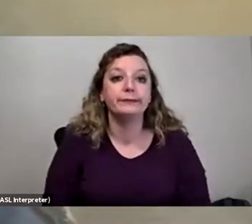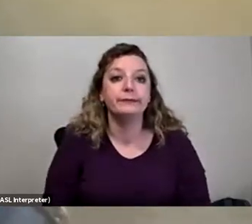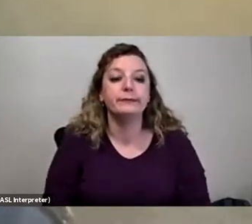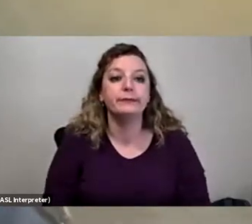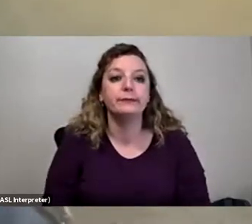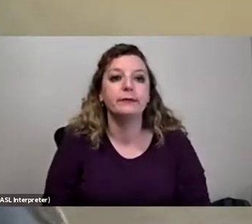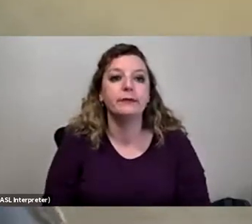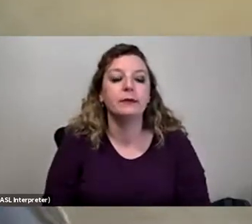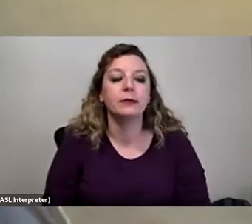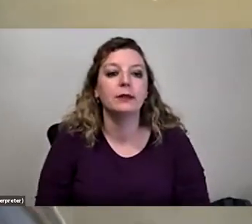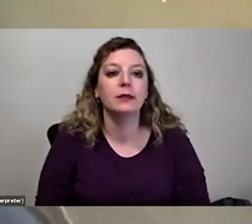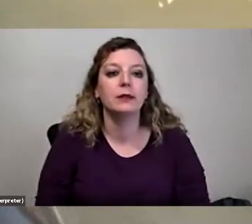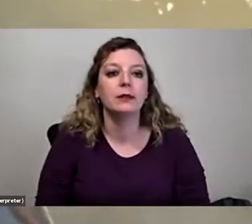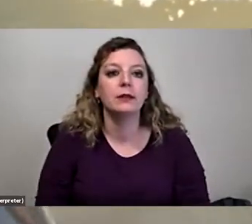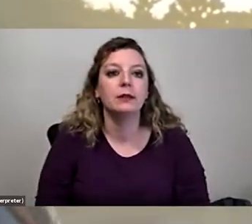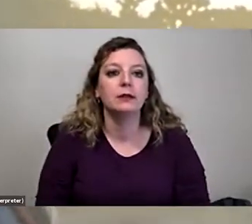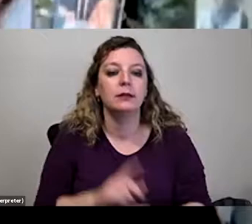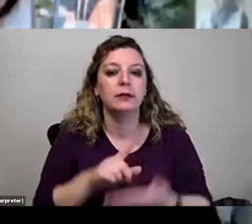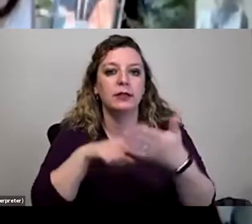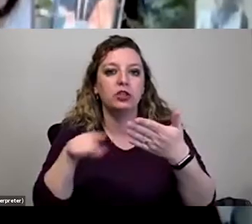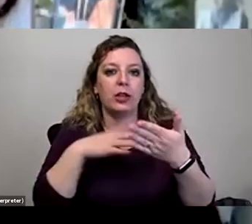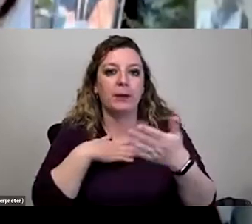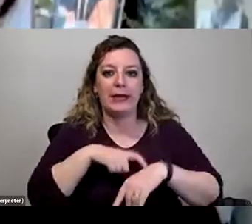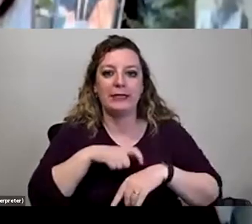Oh, let me check my, my time here.